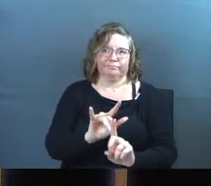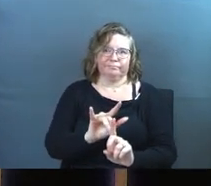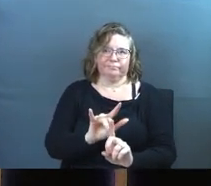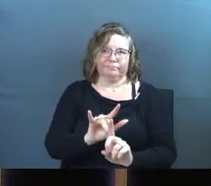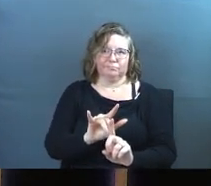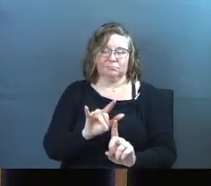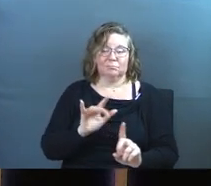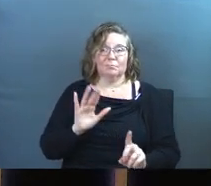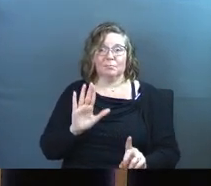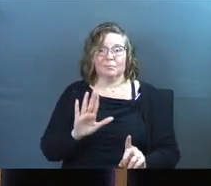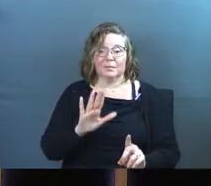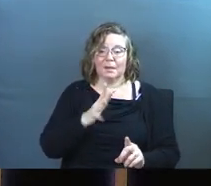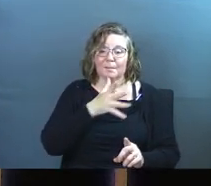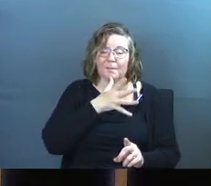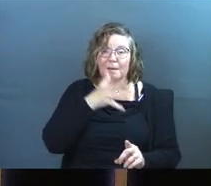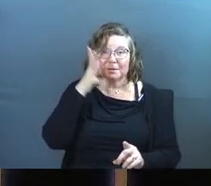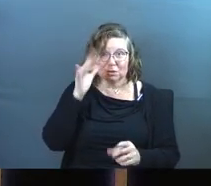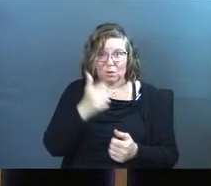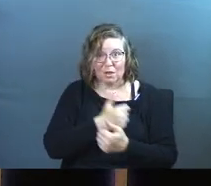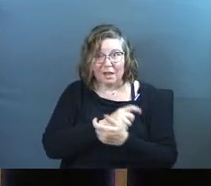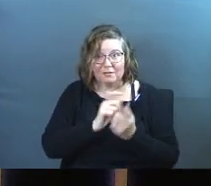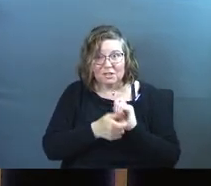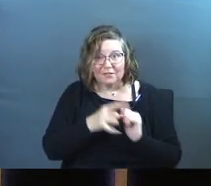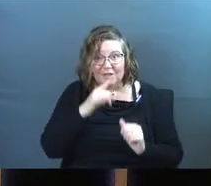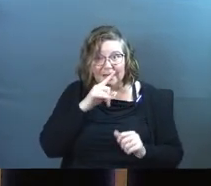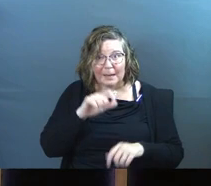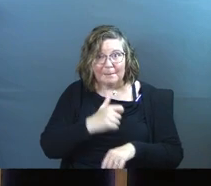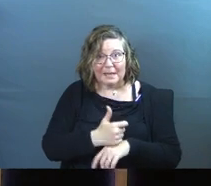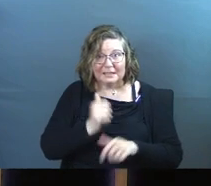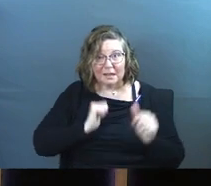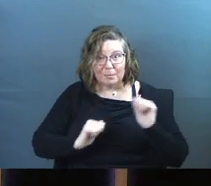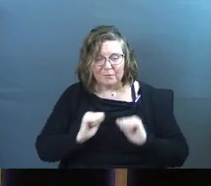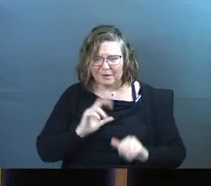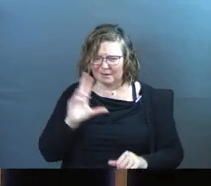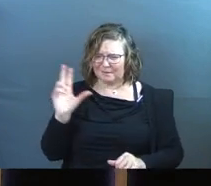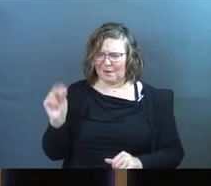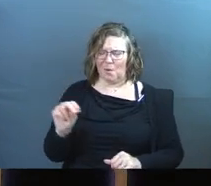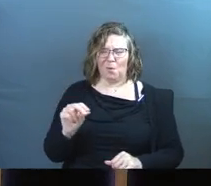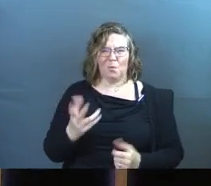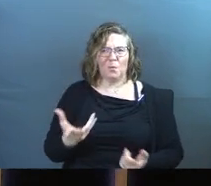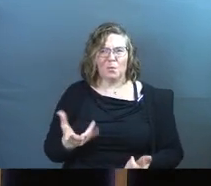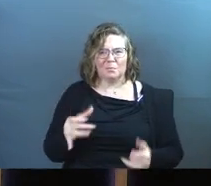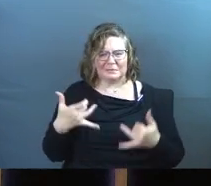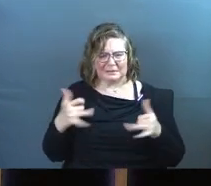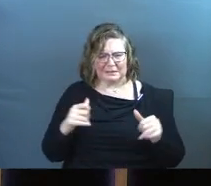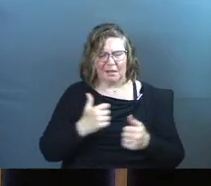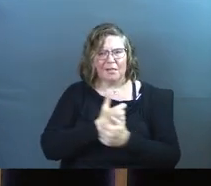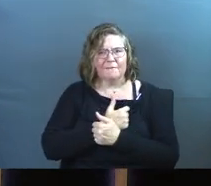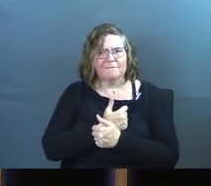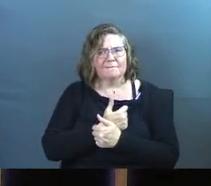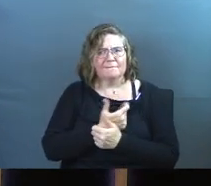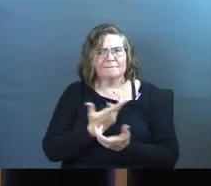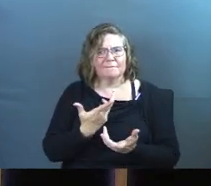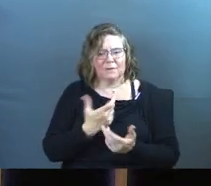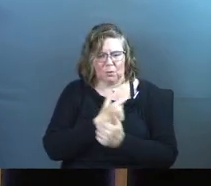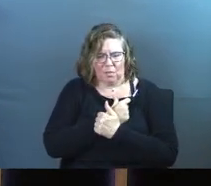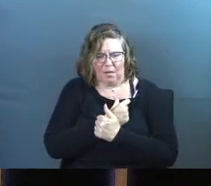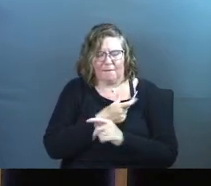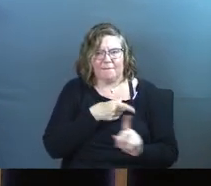Does your love, moms and dads, does your love change for your kids based on their performance? Of course not. Just love them.